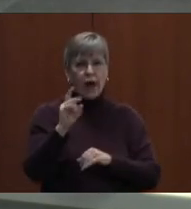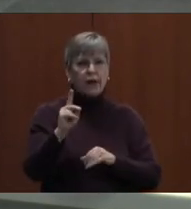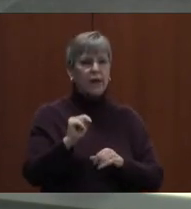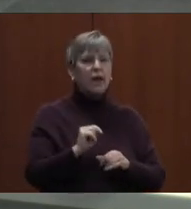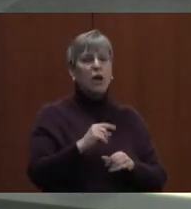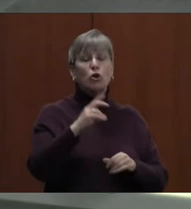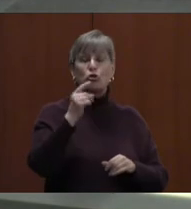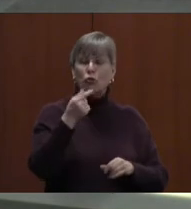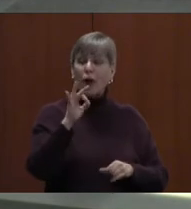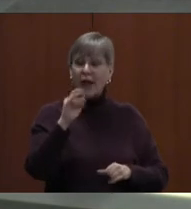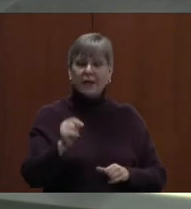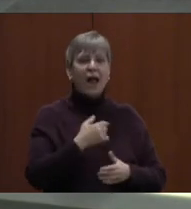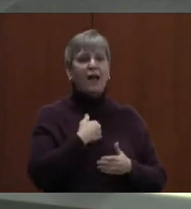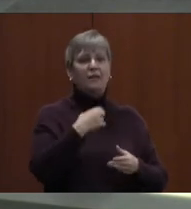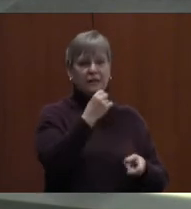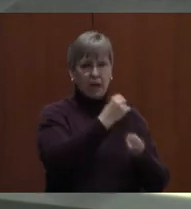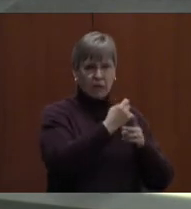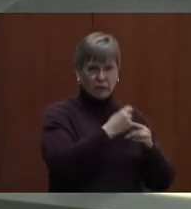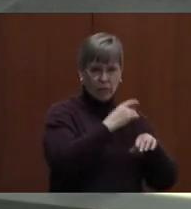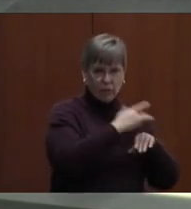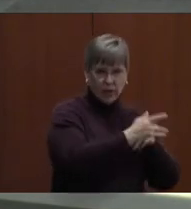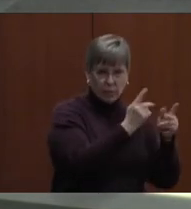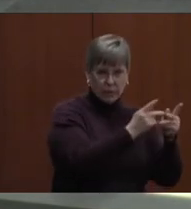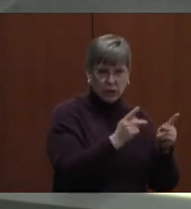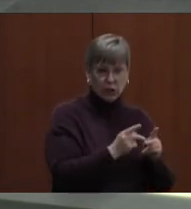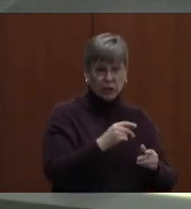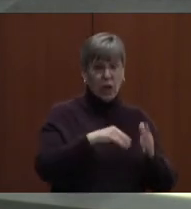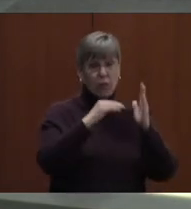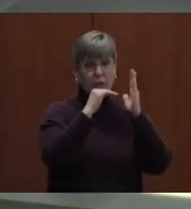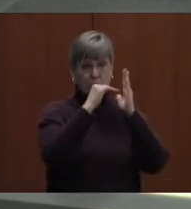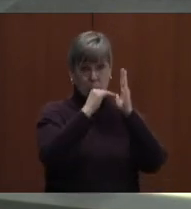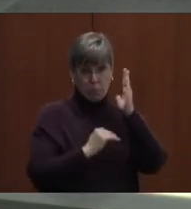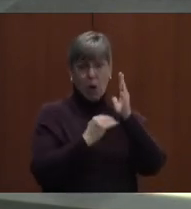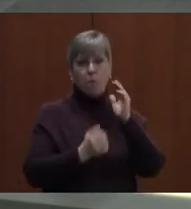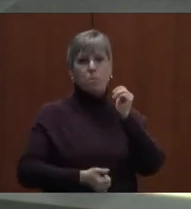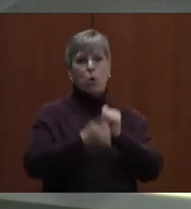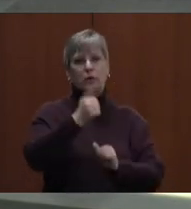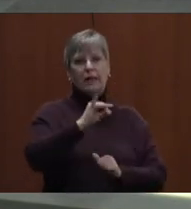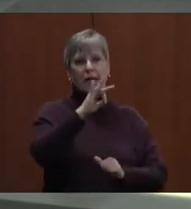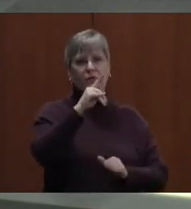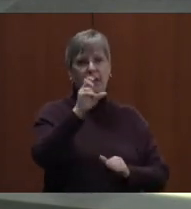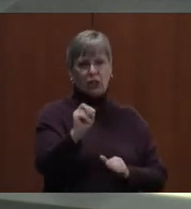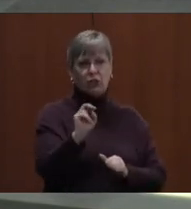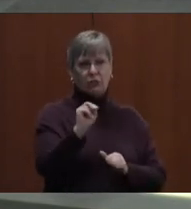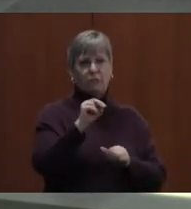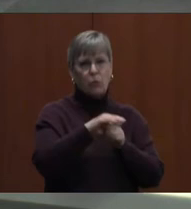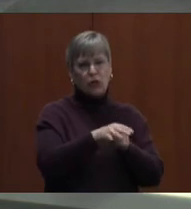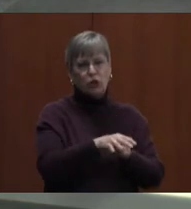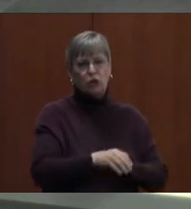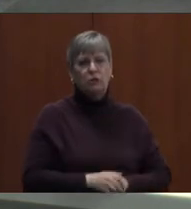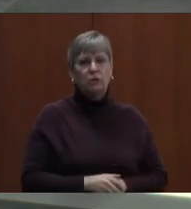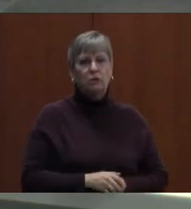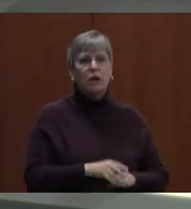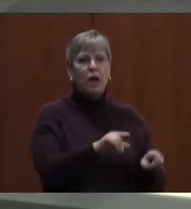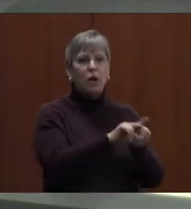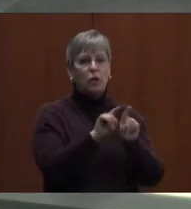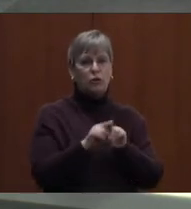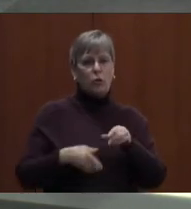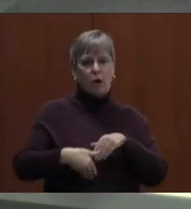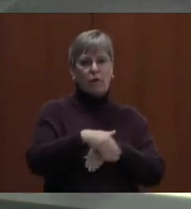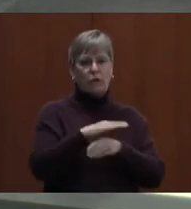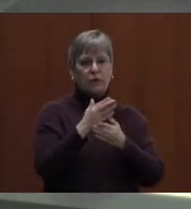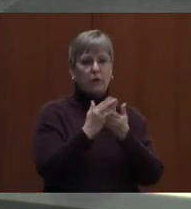vacancies, and the bottom portion is mostly inflation and inflationary pressures as well as covering